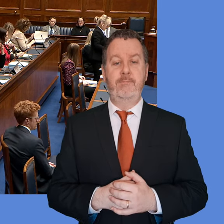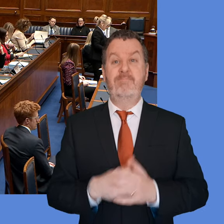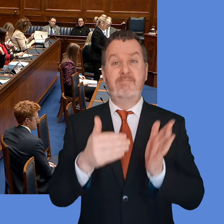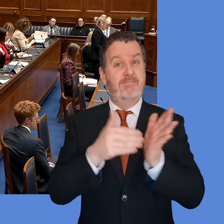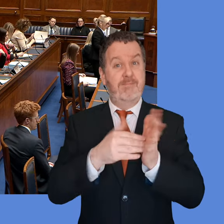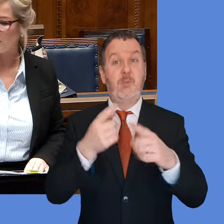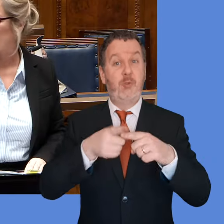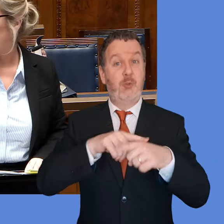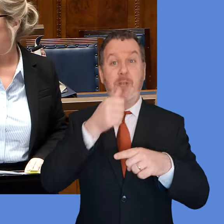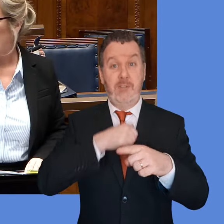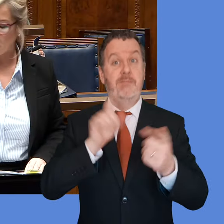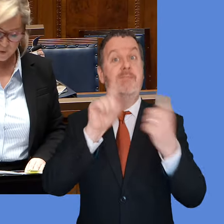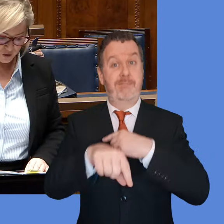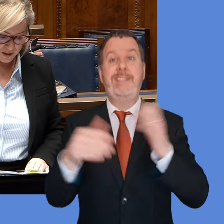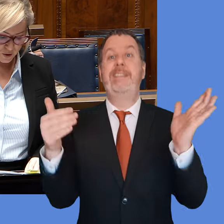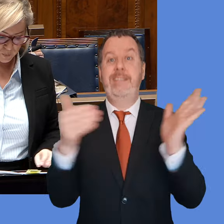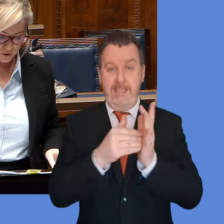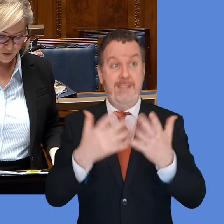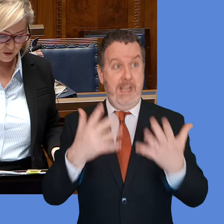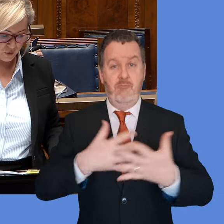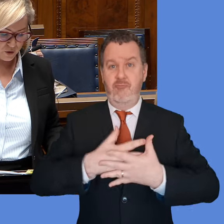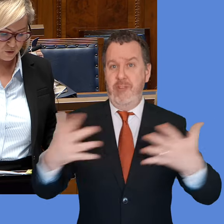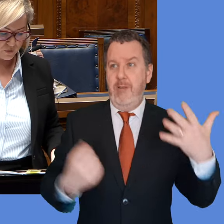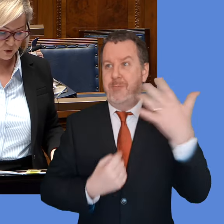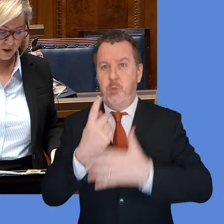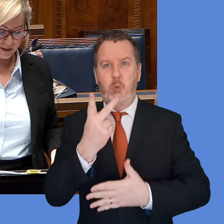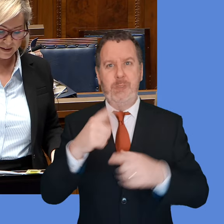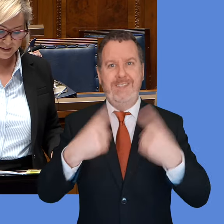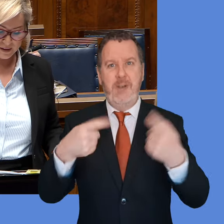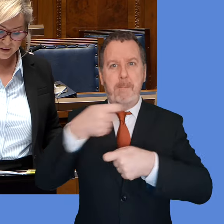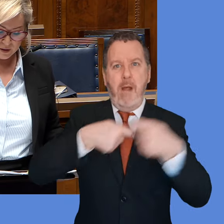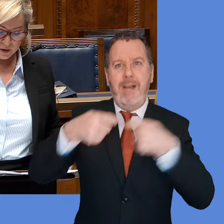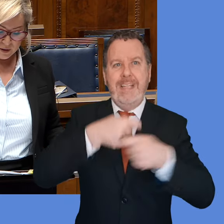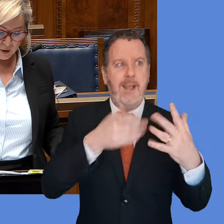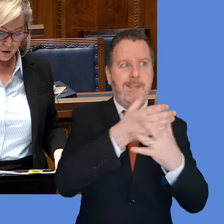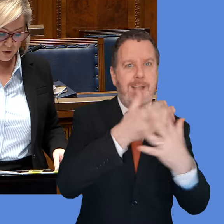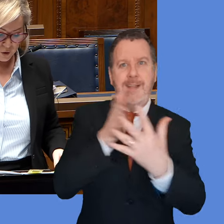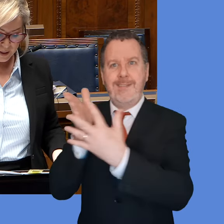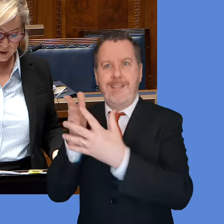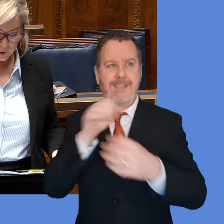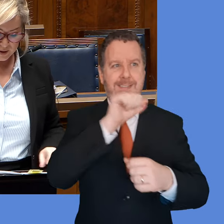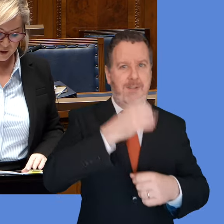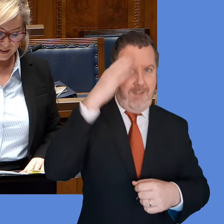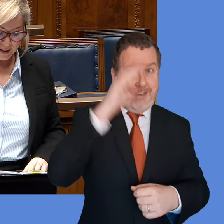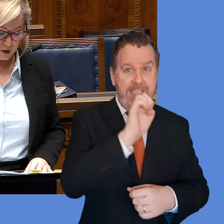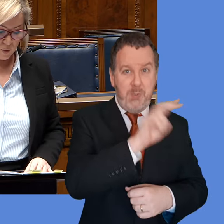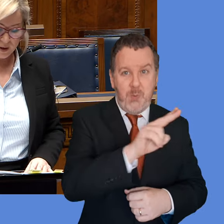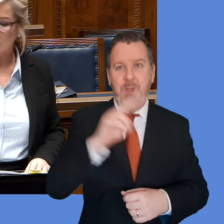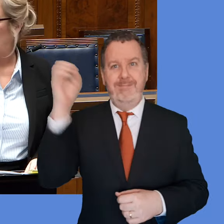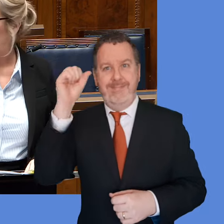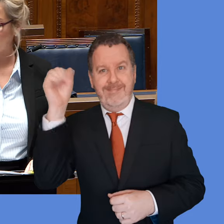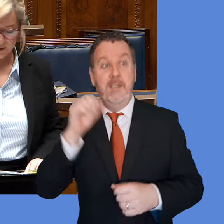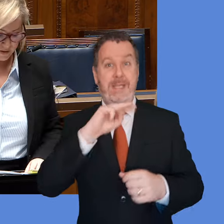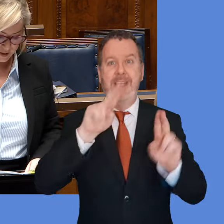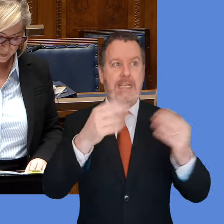yes. We have enormous opportunities now open to us, including the use of dual market access that allows us to grow our exports and attract higher